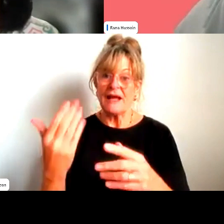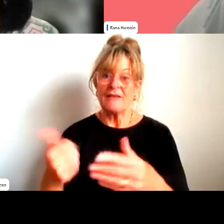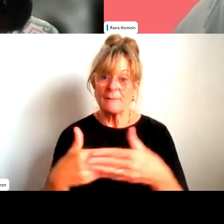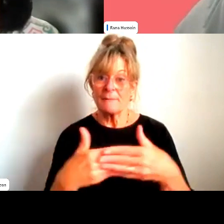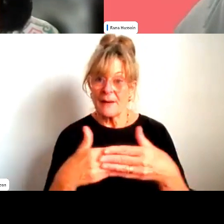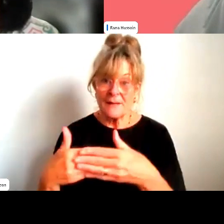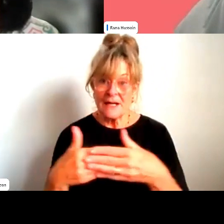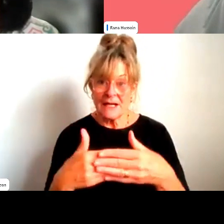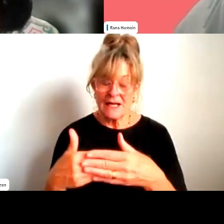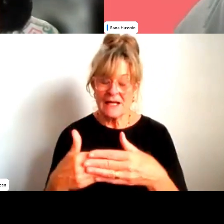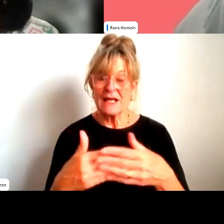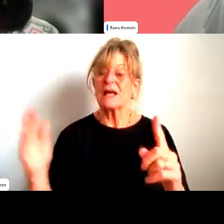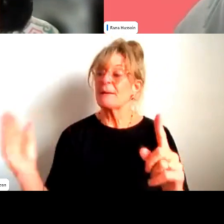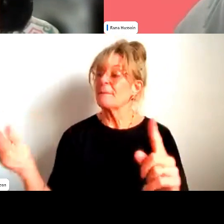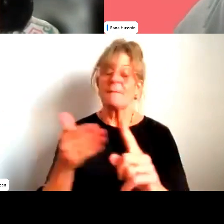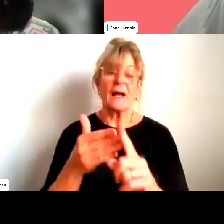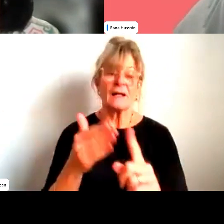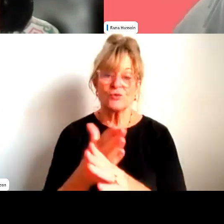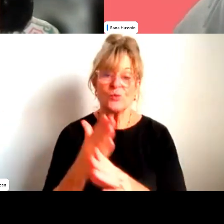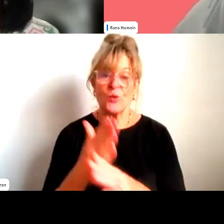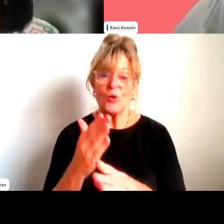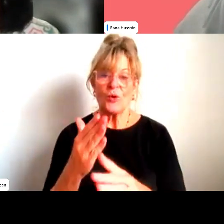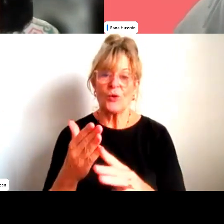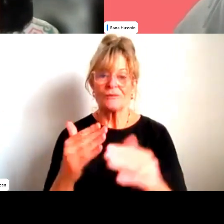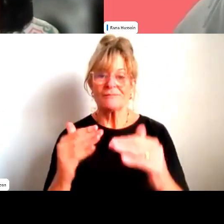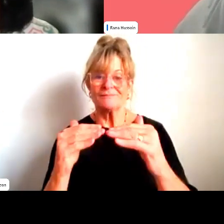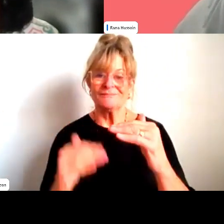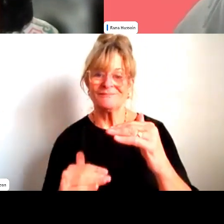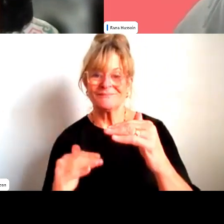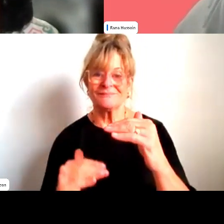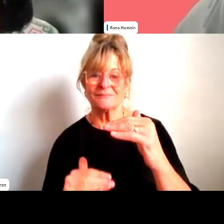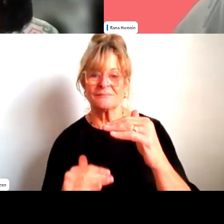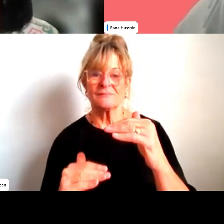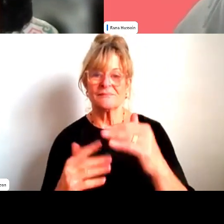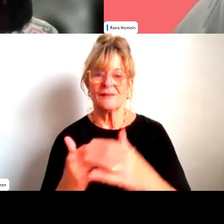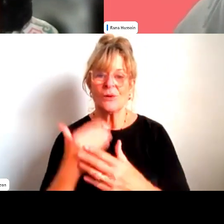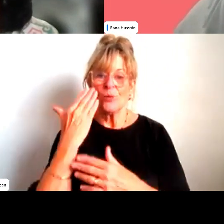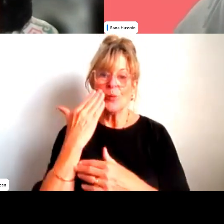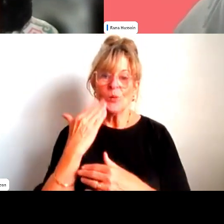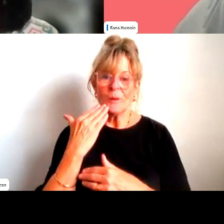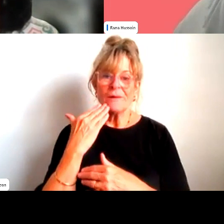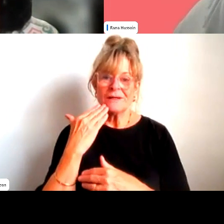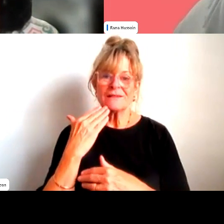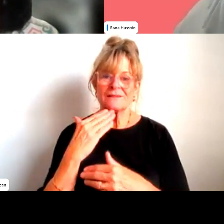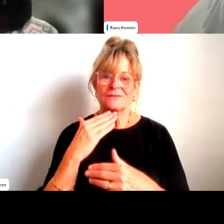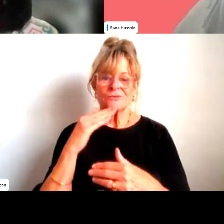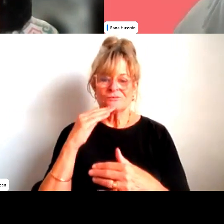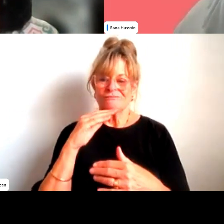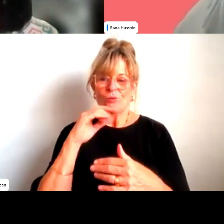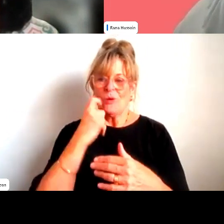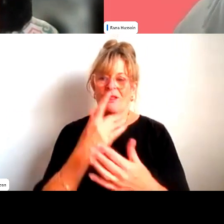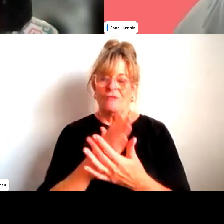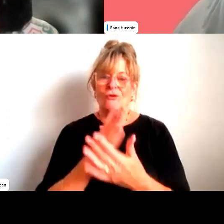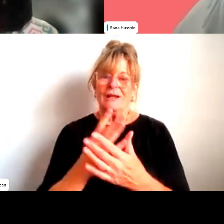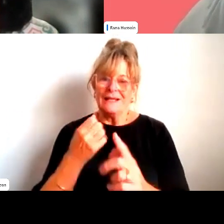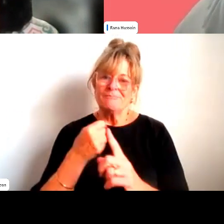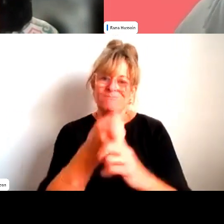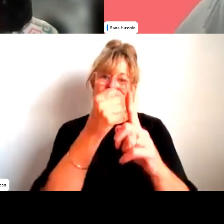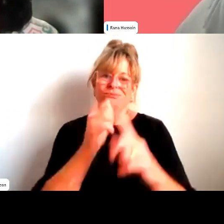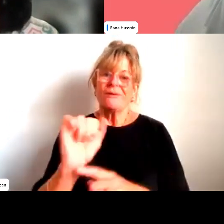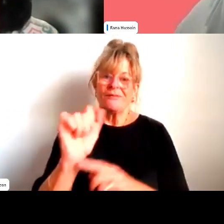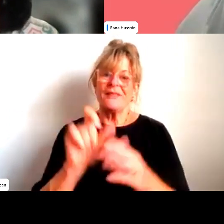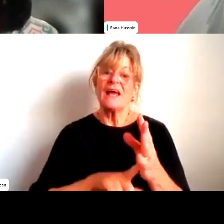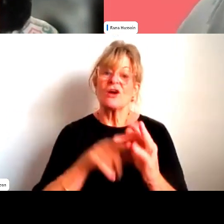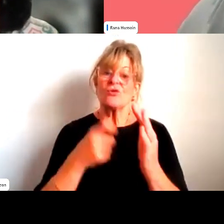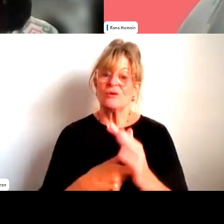leave. It could be, could be anything else, but women more are more likely to experience a larger career disruption than, than men. How we